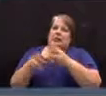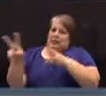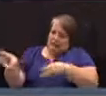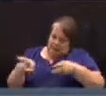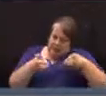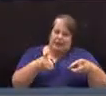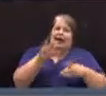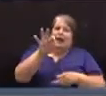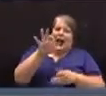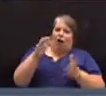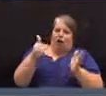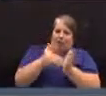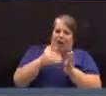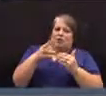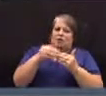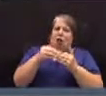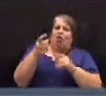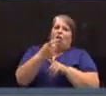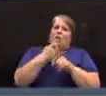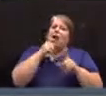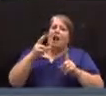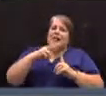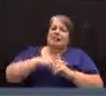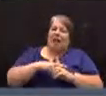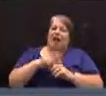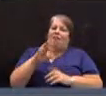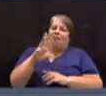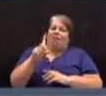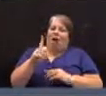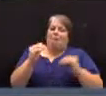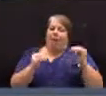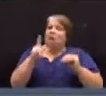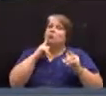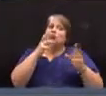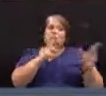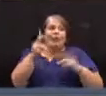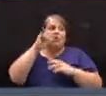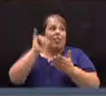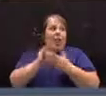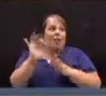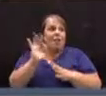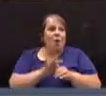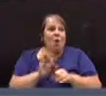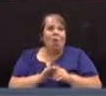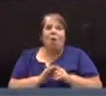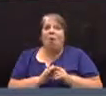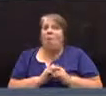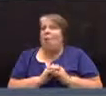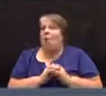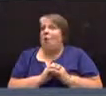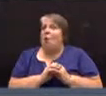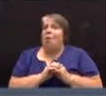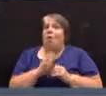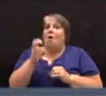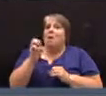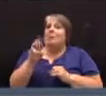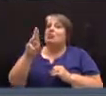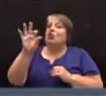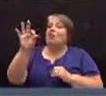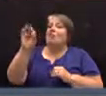$900,000 from the unassigned fund balance. Are you ready for that vote? Mr. Fennell.